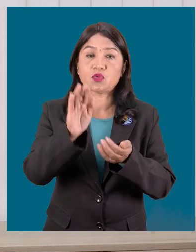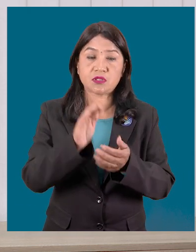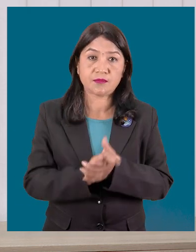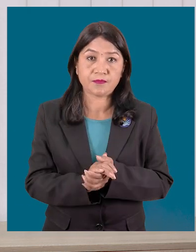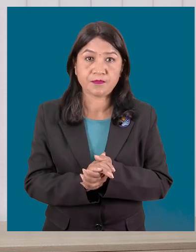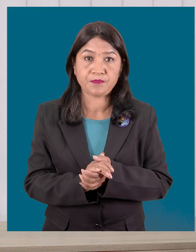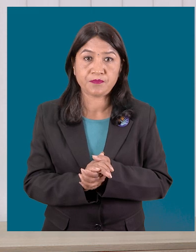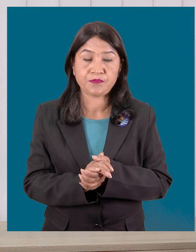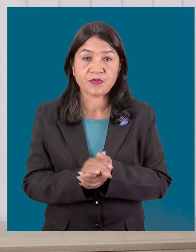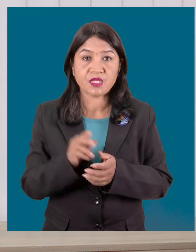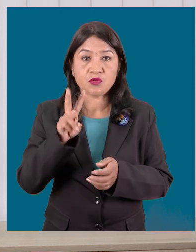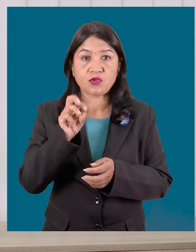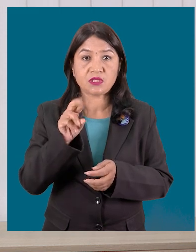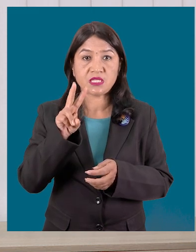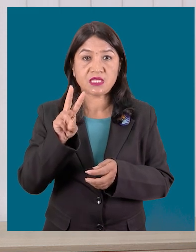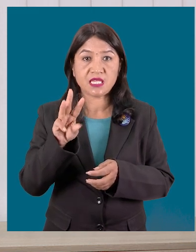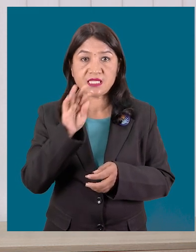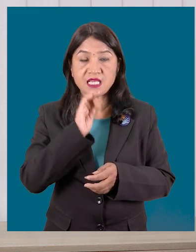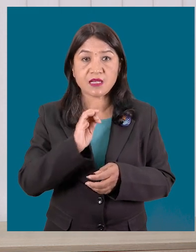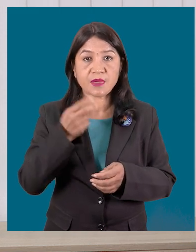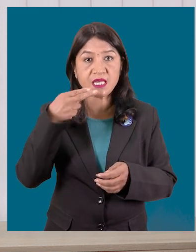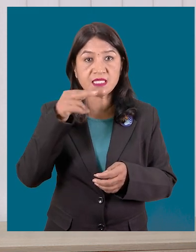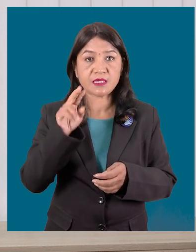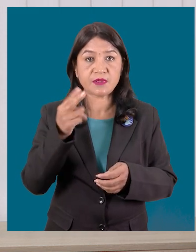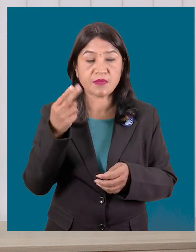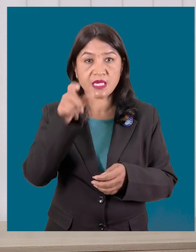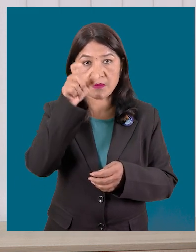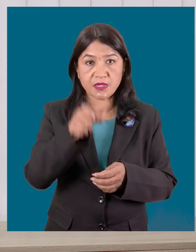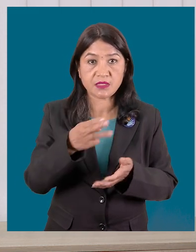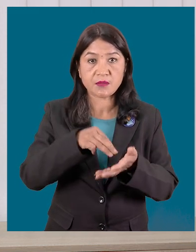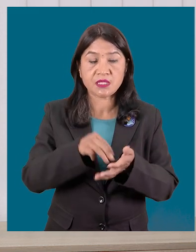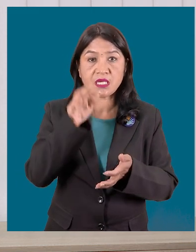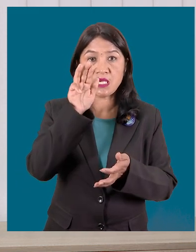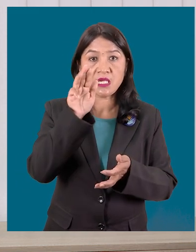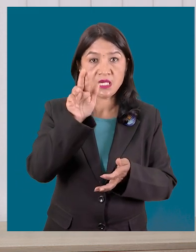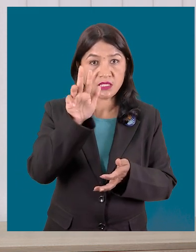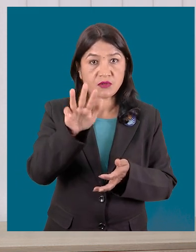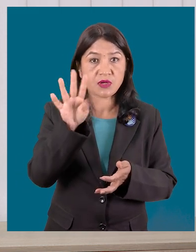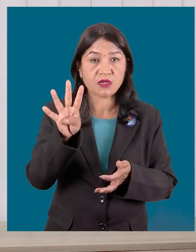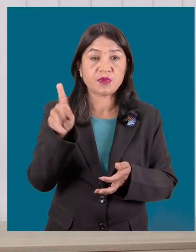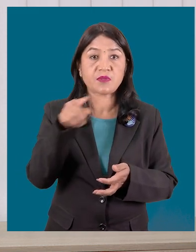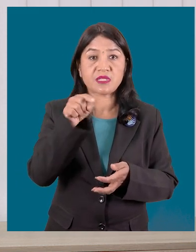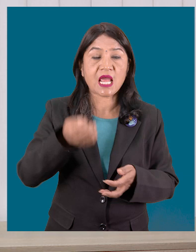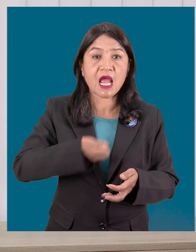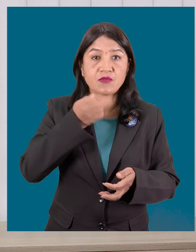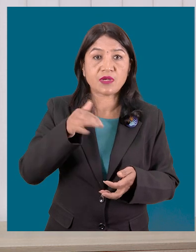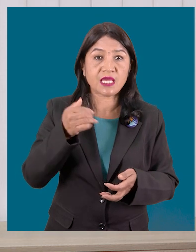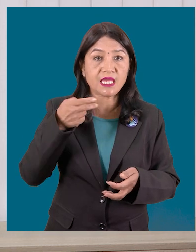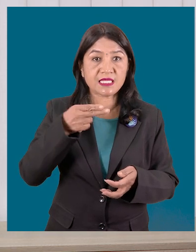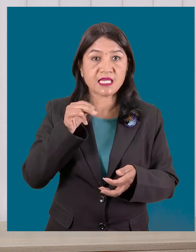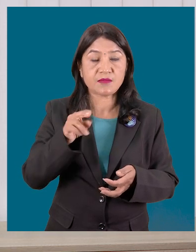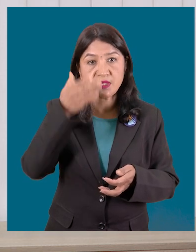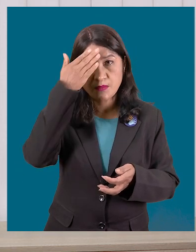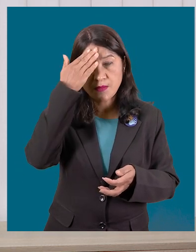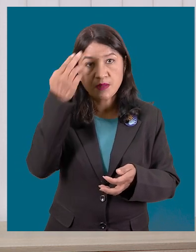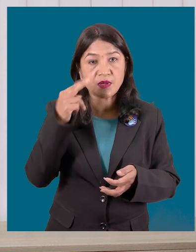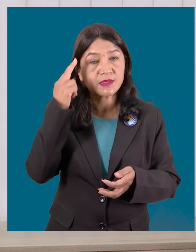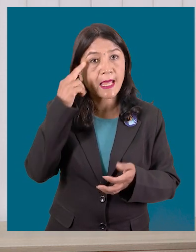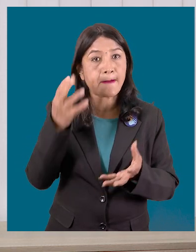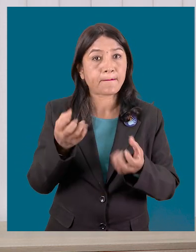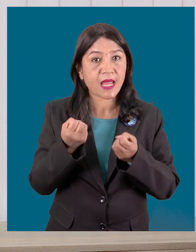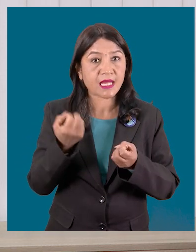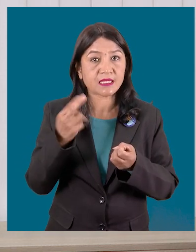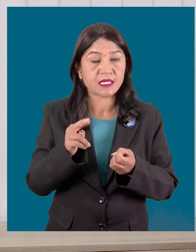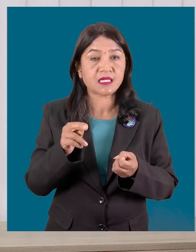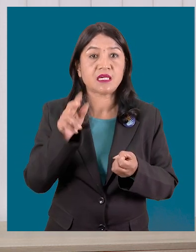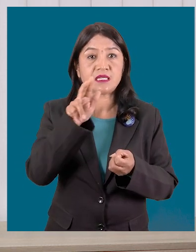In 2023, 94% of people living with HIV were aware of their status, 87